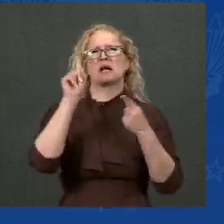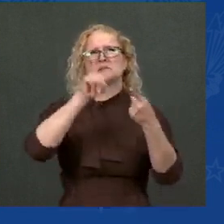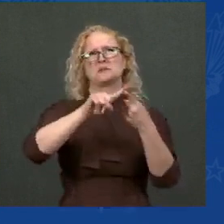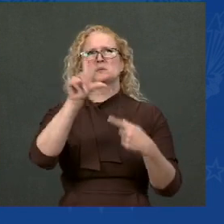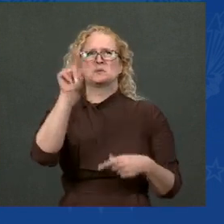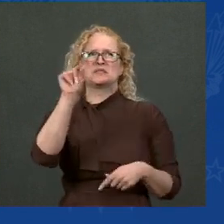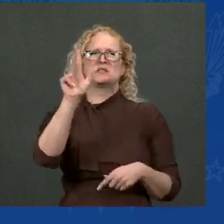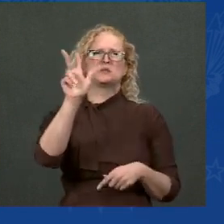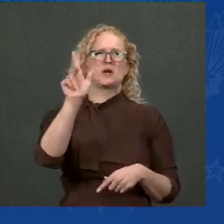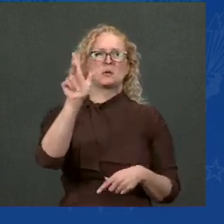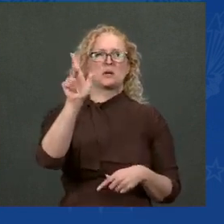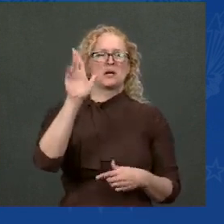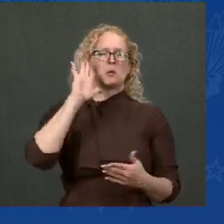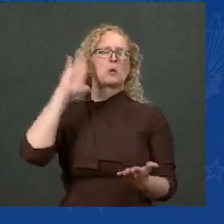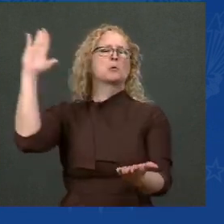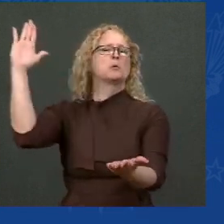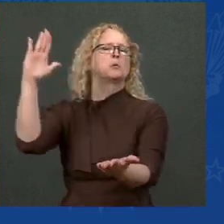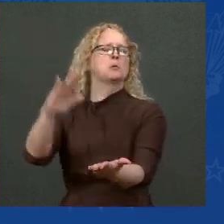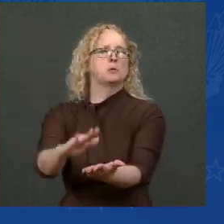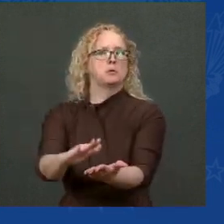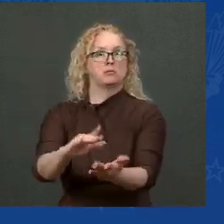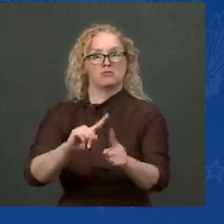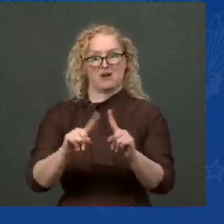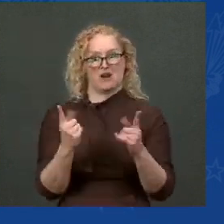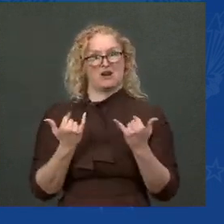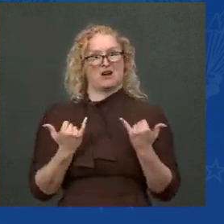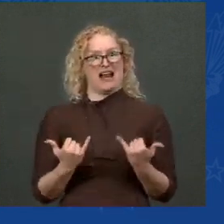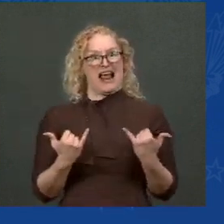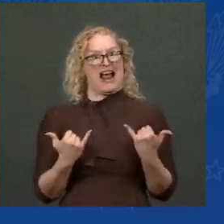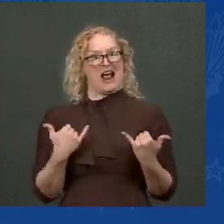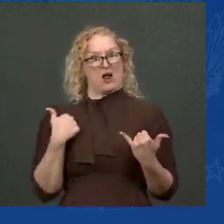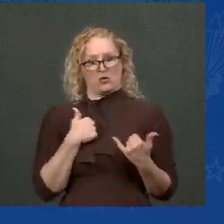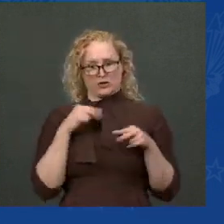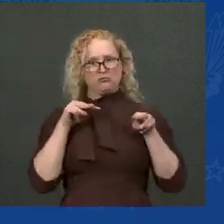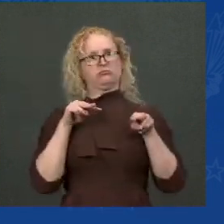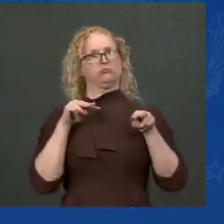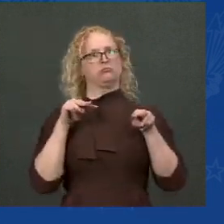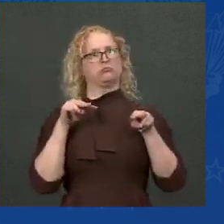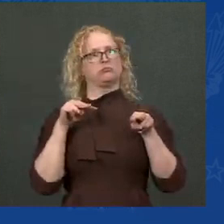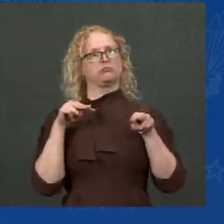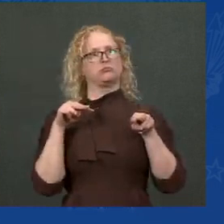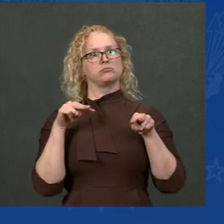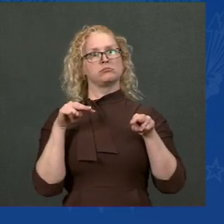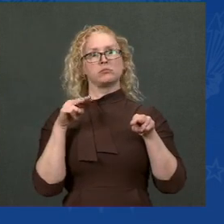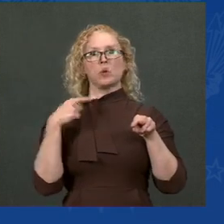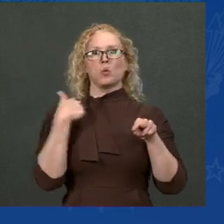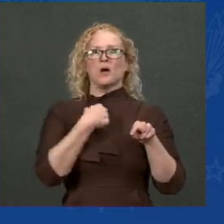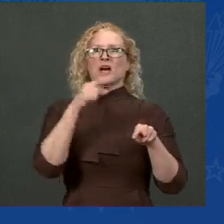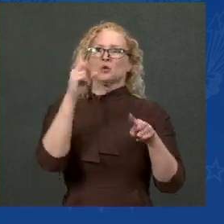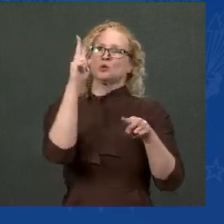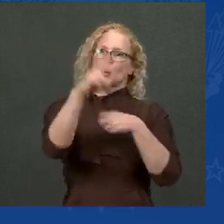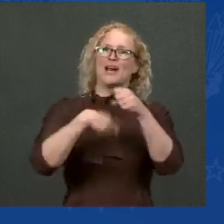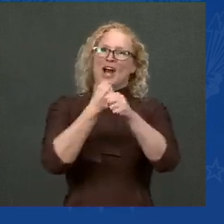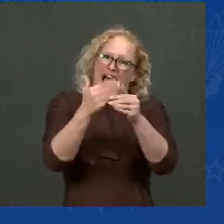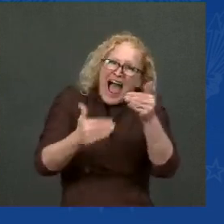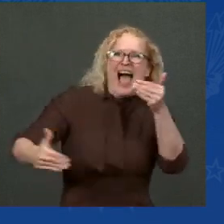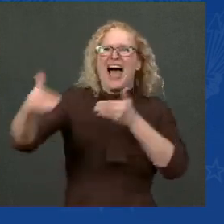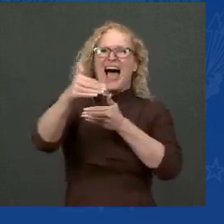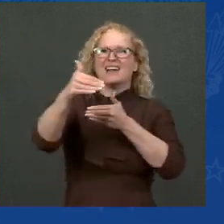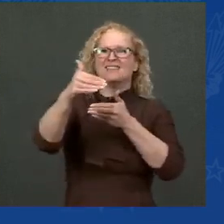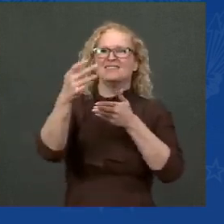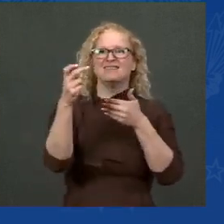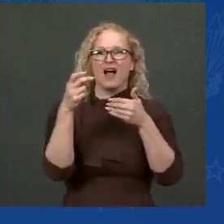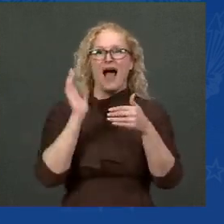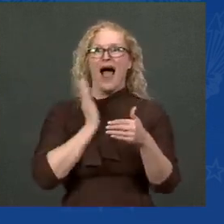we've reached that rate two years before forecasters thought it was possible. I would humbly suggest this is a significant improvement